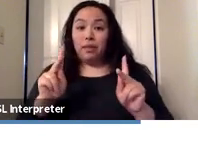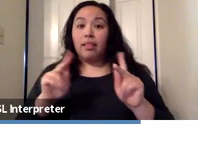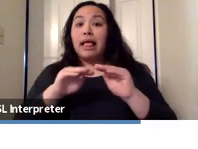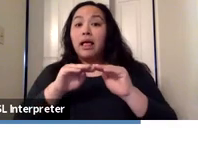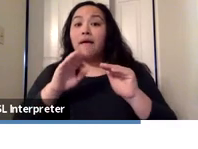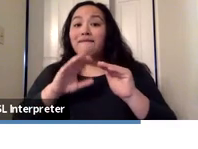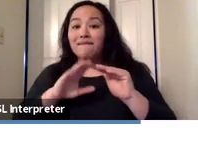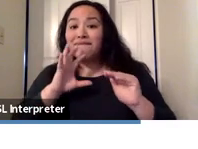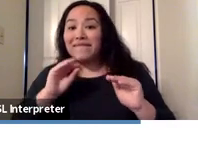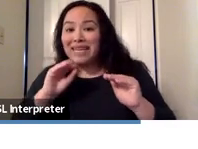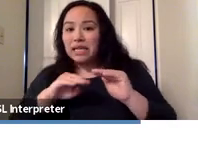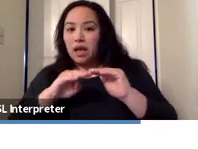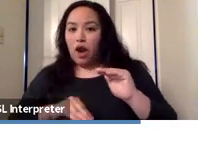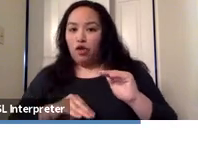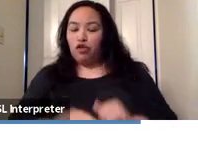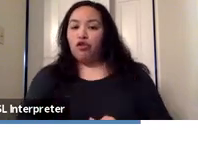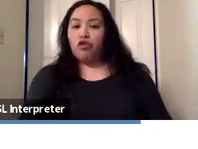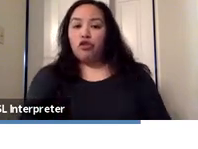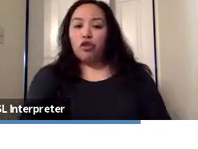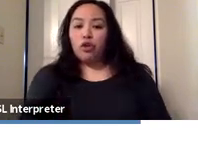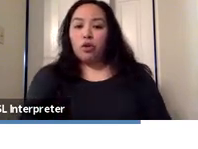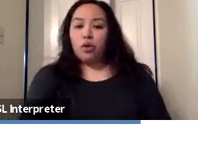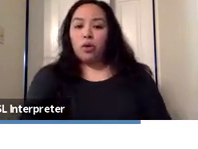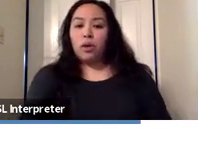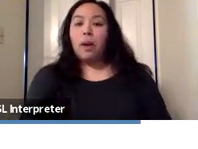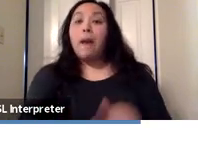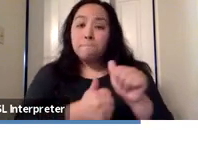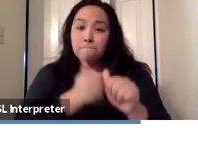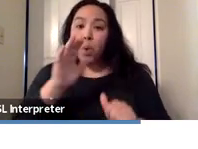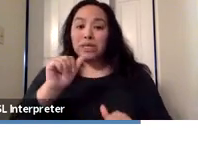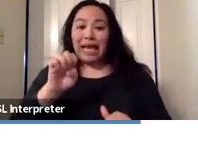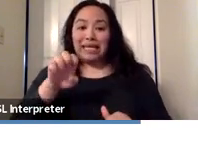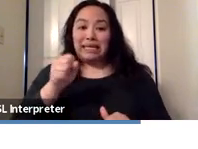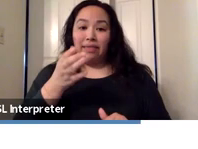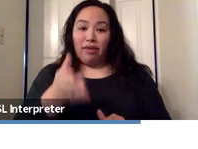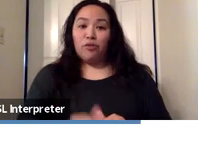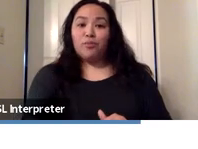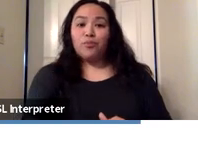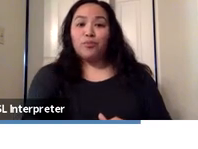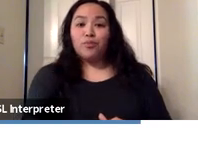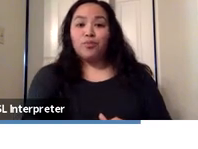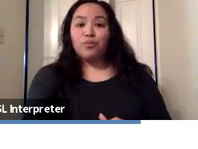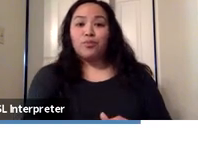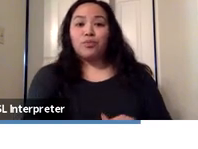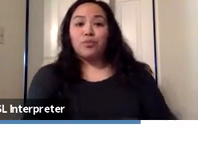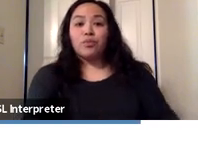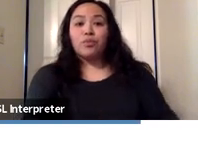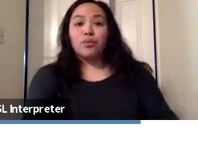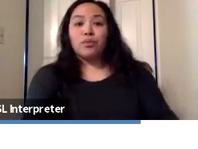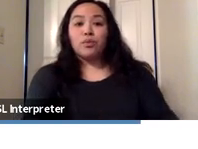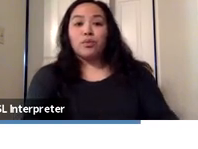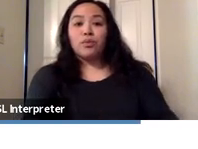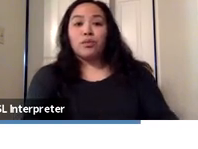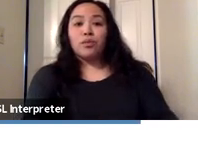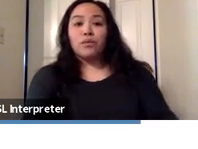the most of the cases were in this group. That works out to be about one in